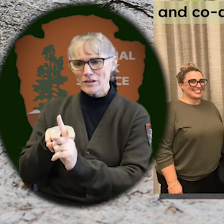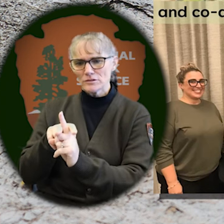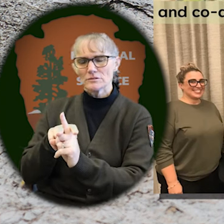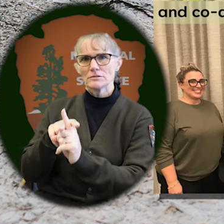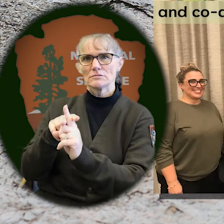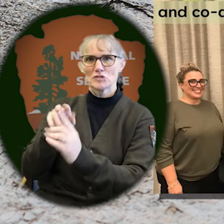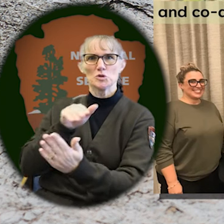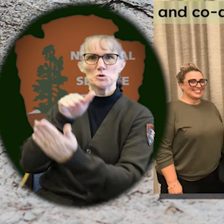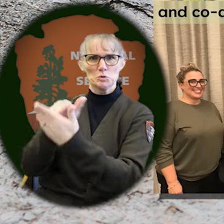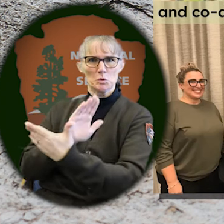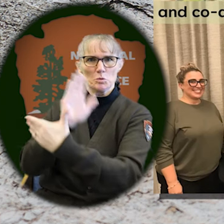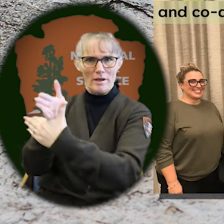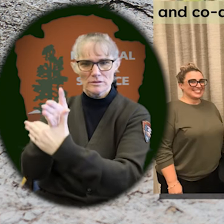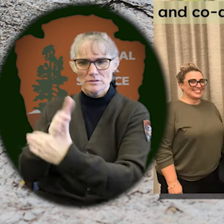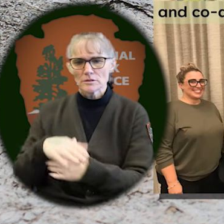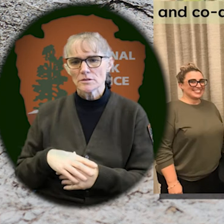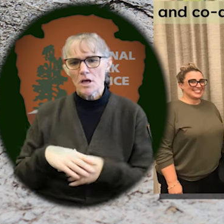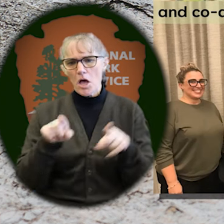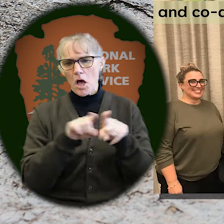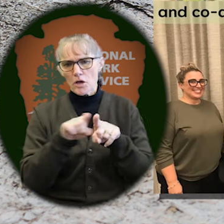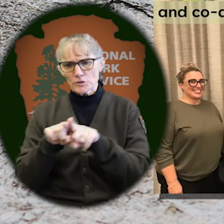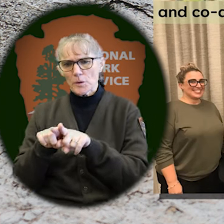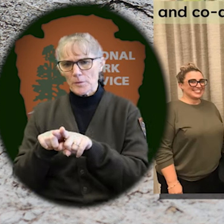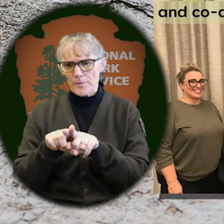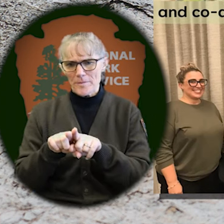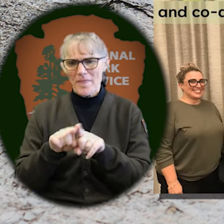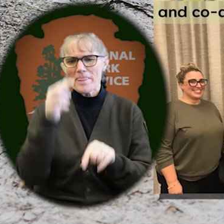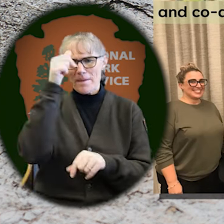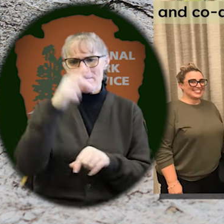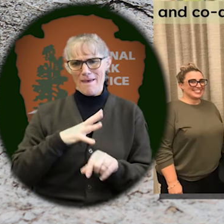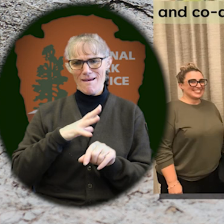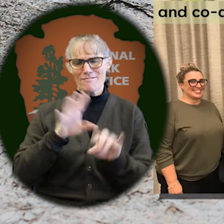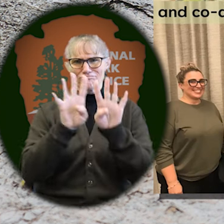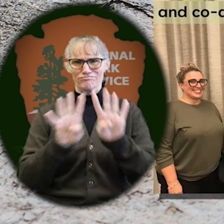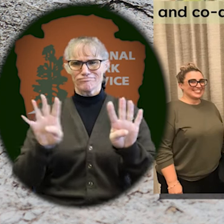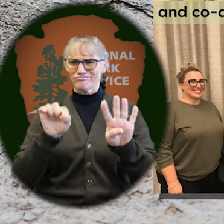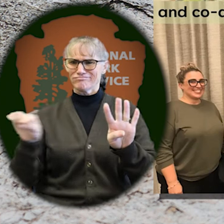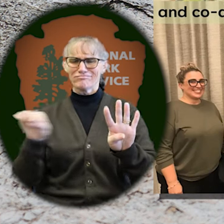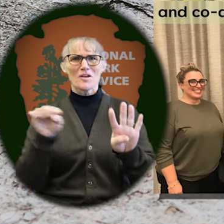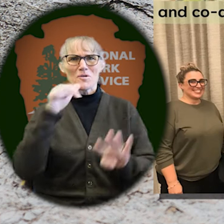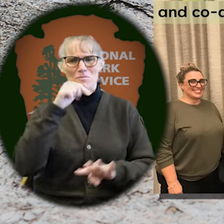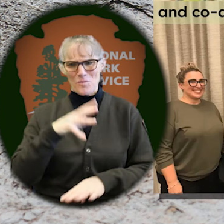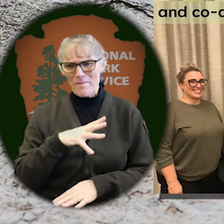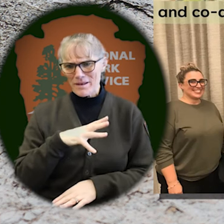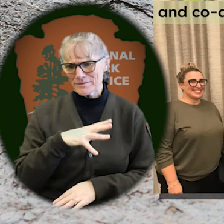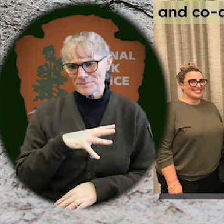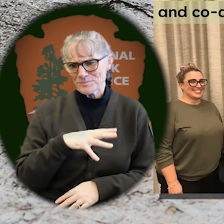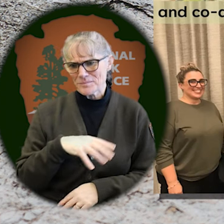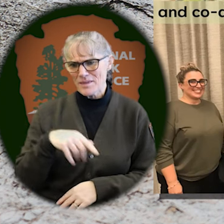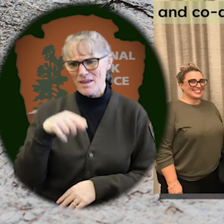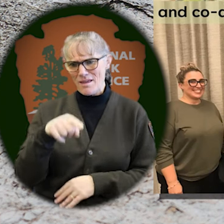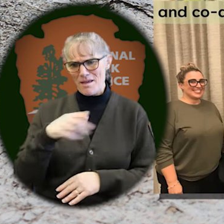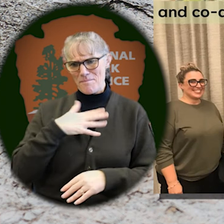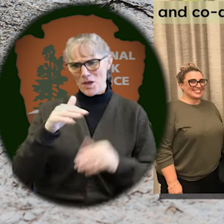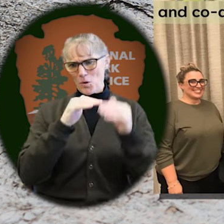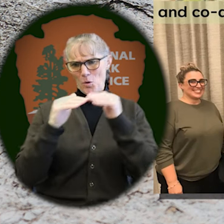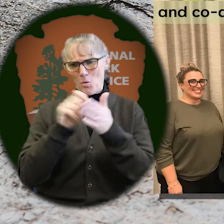image, along with my female co-authors, who were also very supporting in my difficult time.